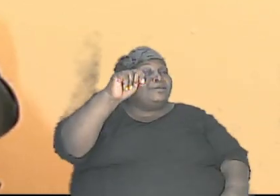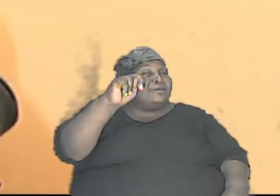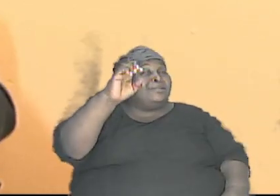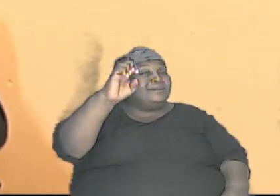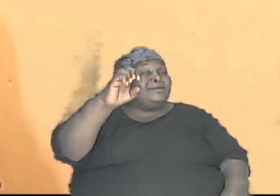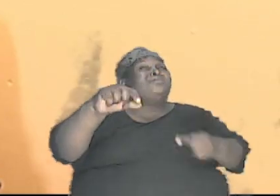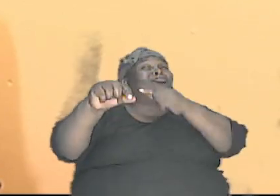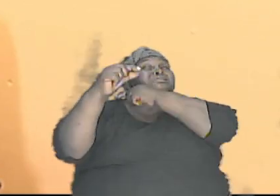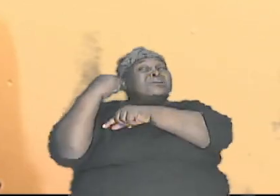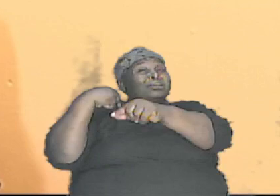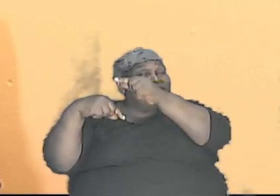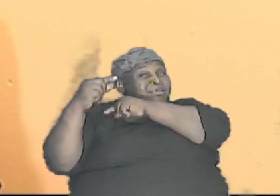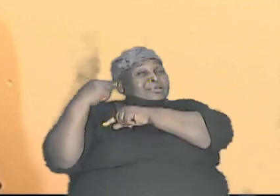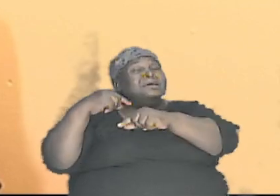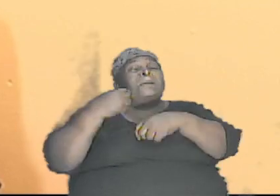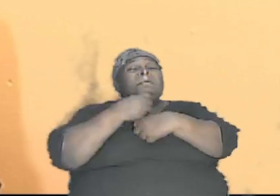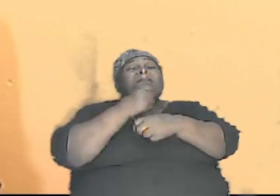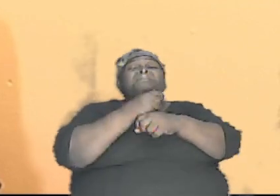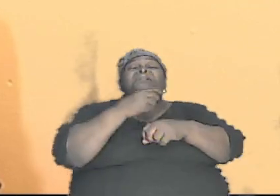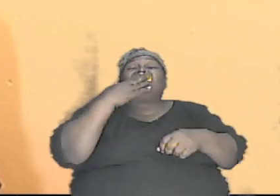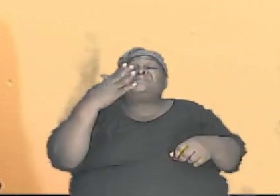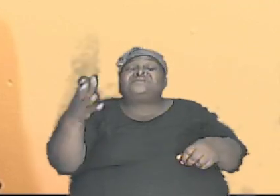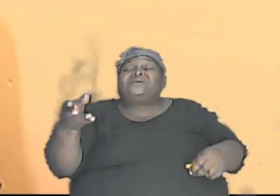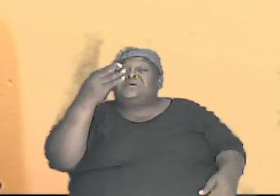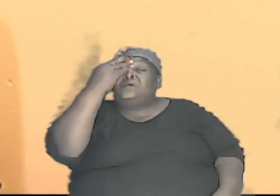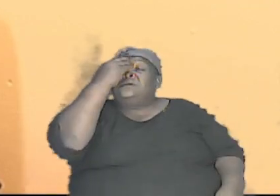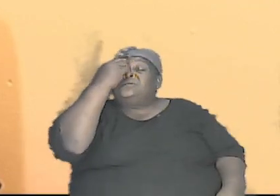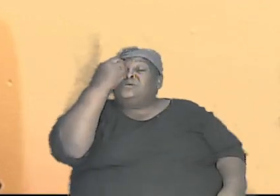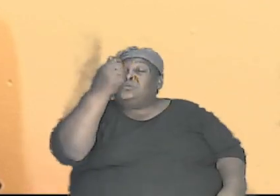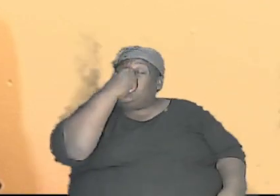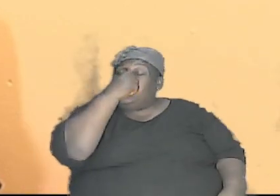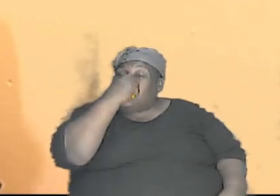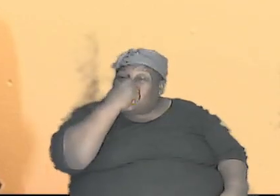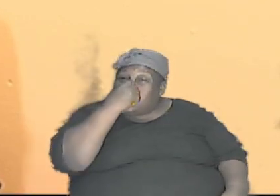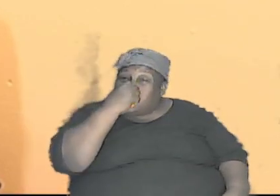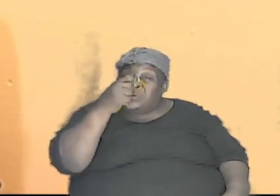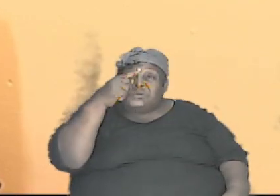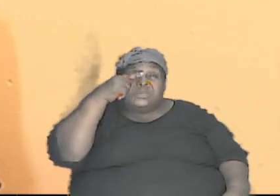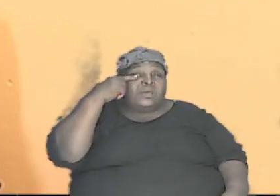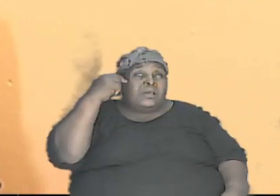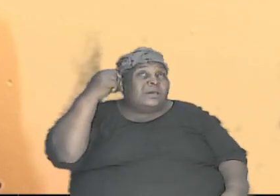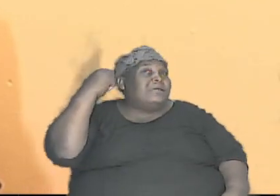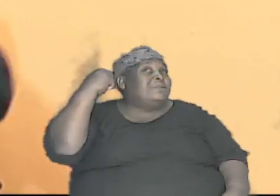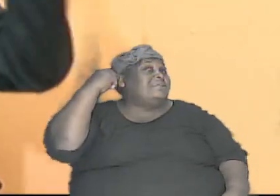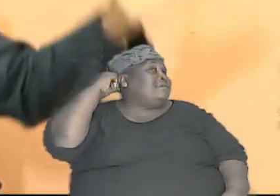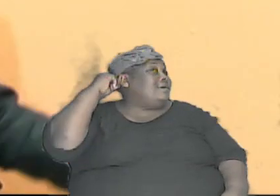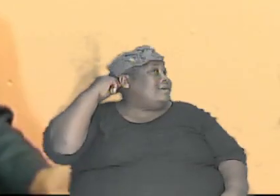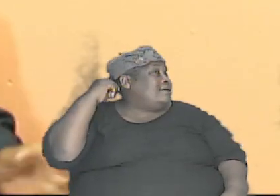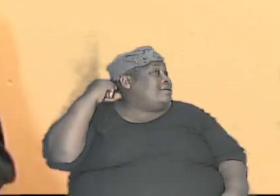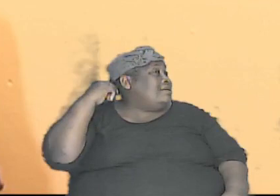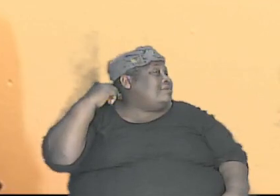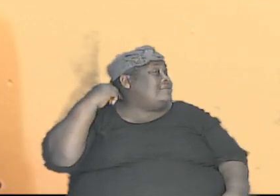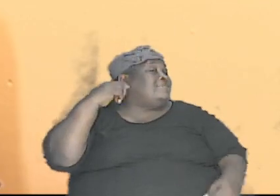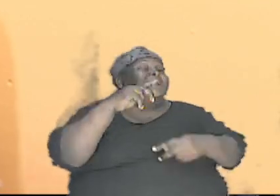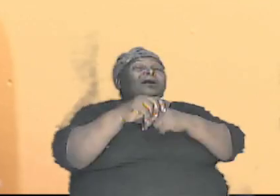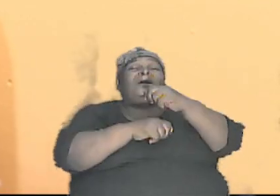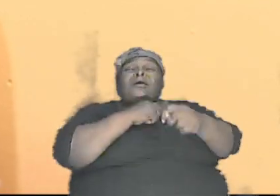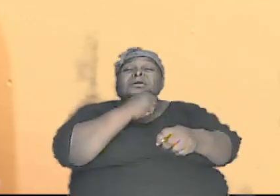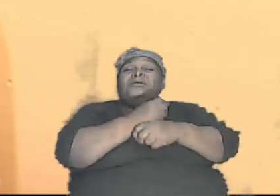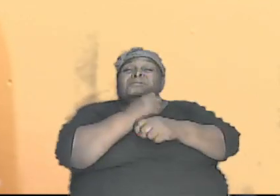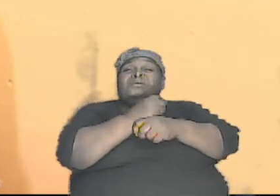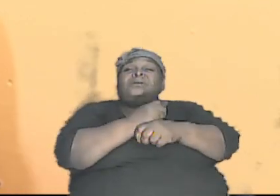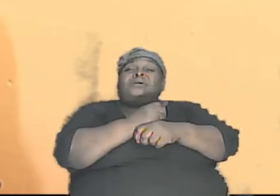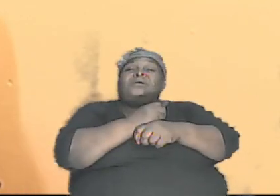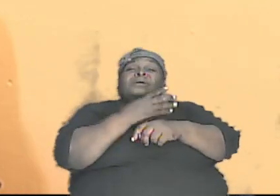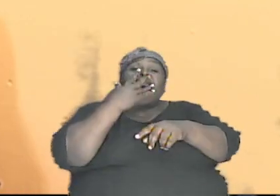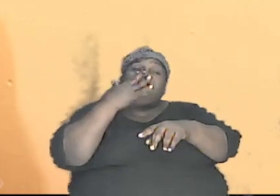have caused things like the nose and the color of the skin and the ear texture but there is more we have to